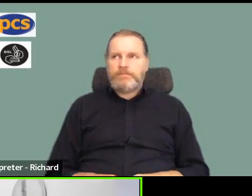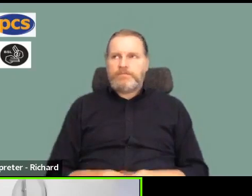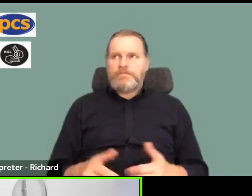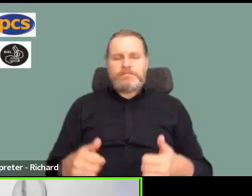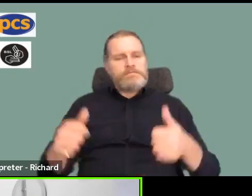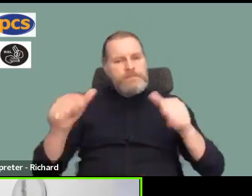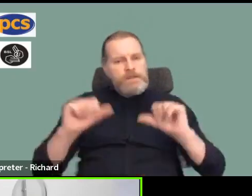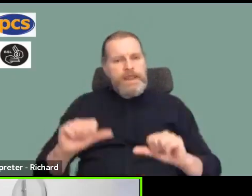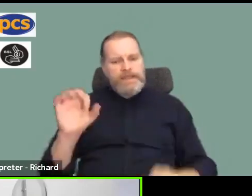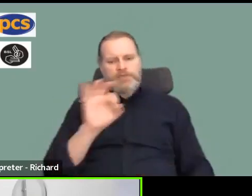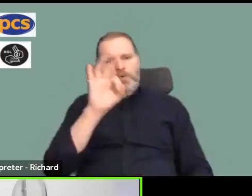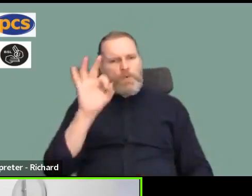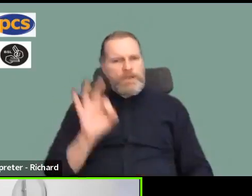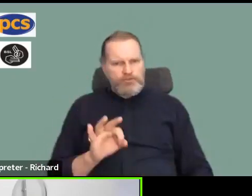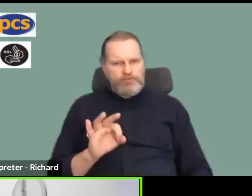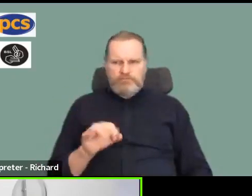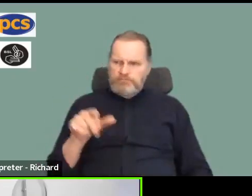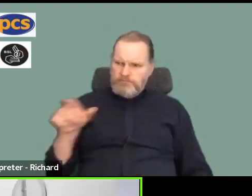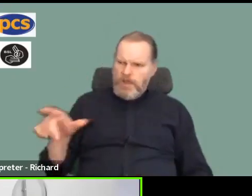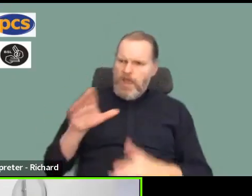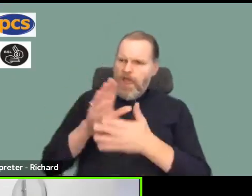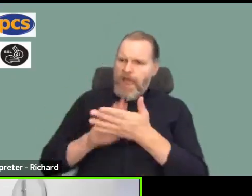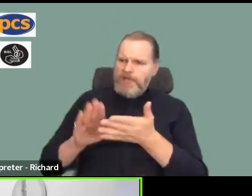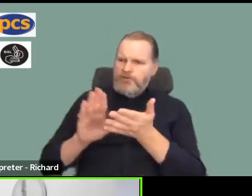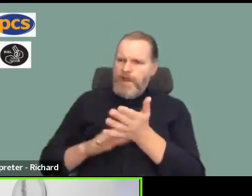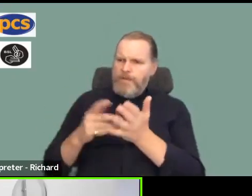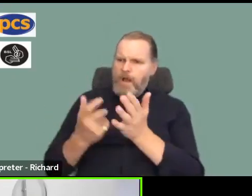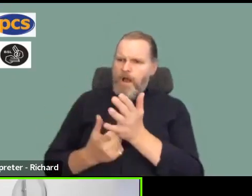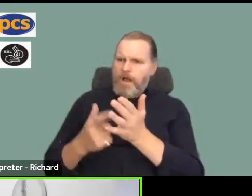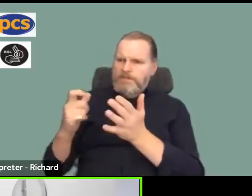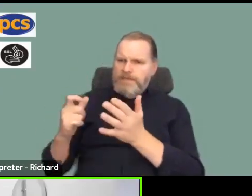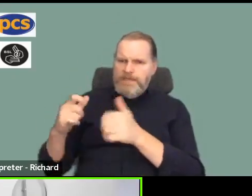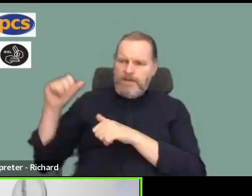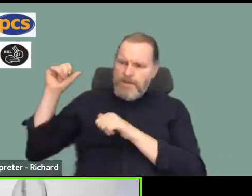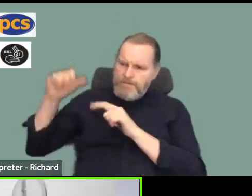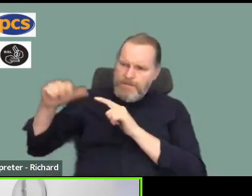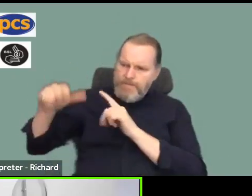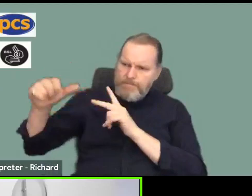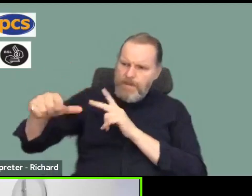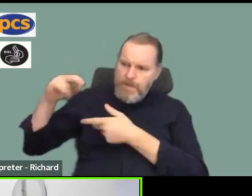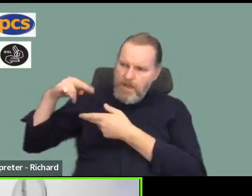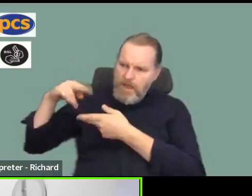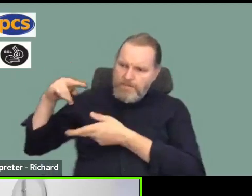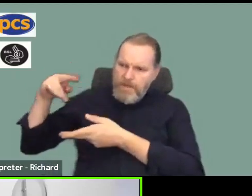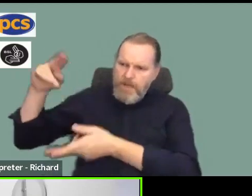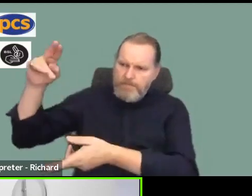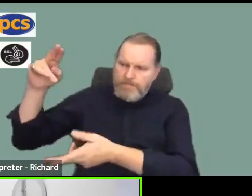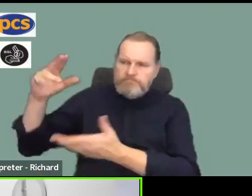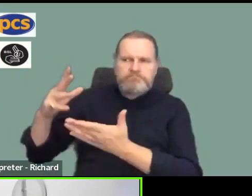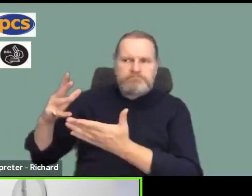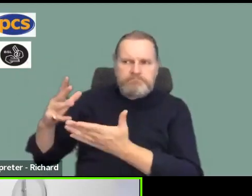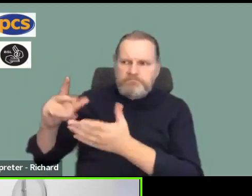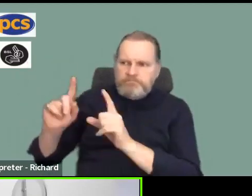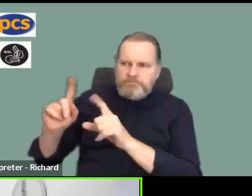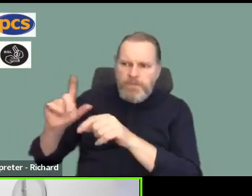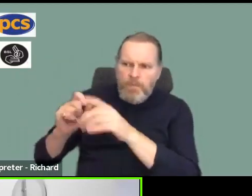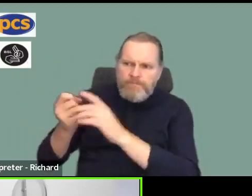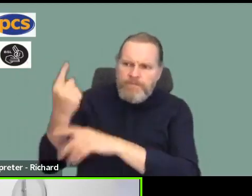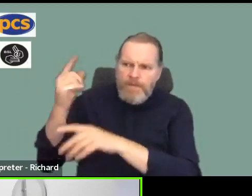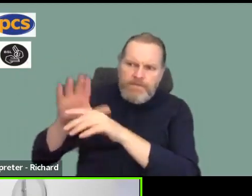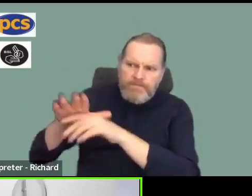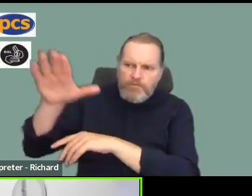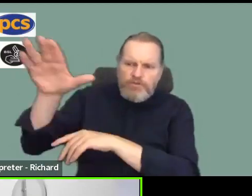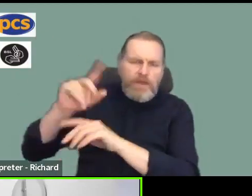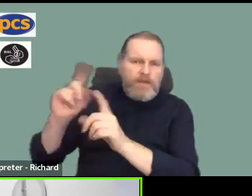partially covered that with the HMRC answer, because clearly, you know, there are other issues that were valid. So it's not